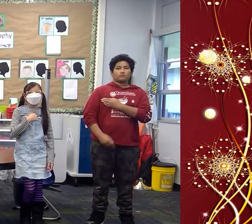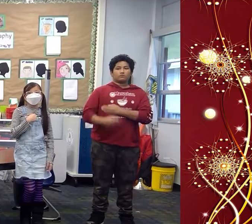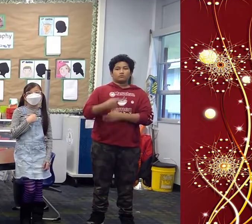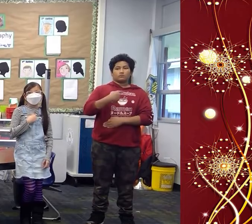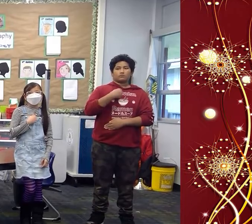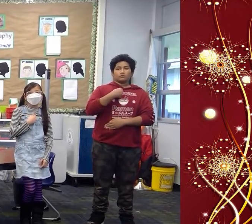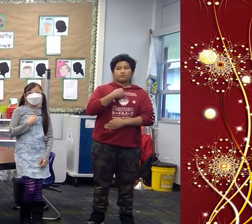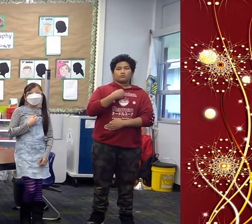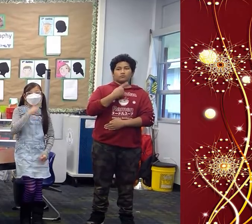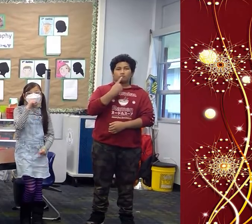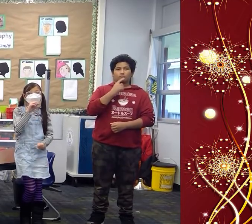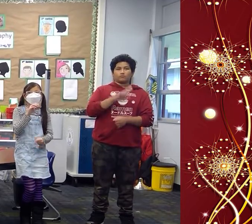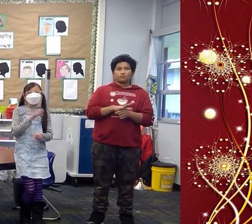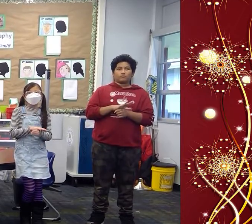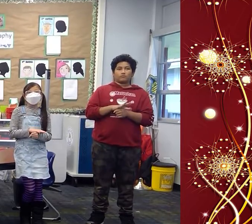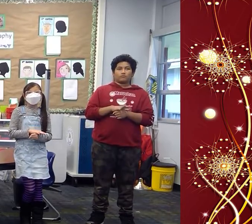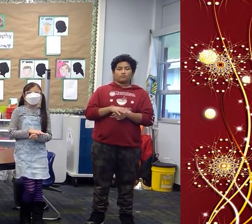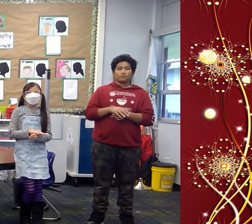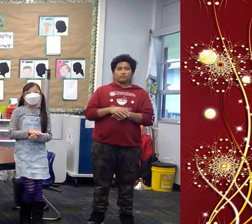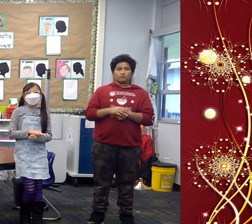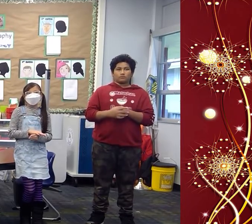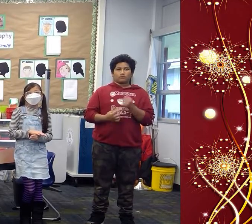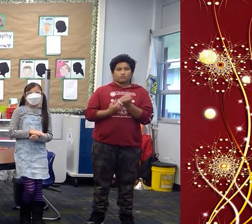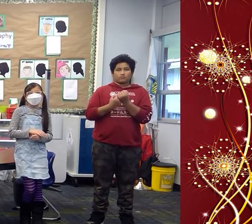Bye! . Let's go.